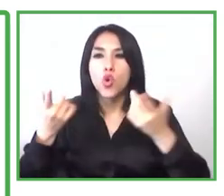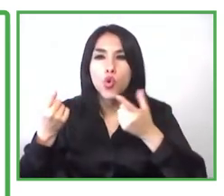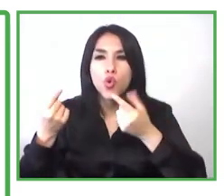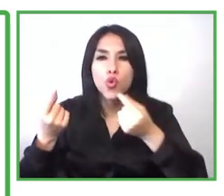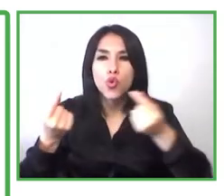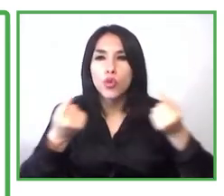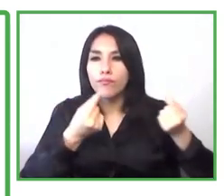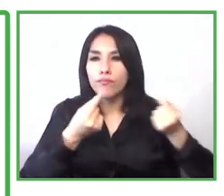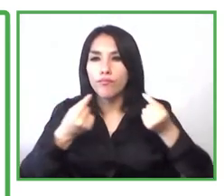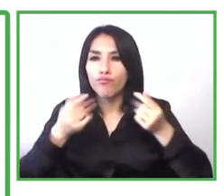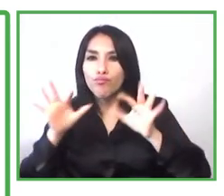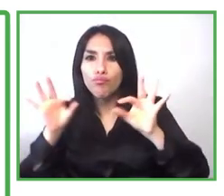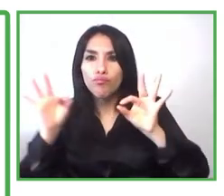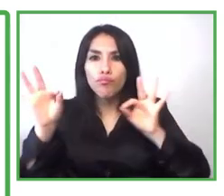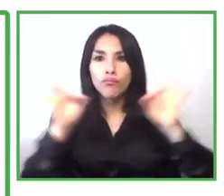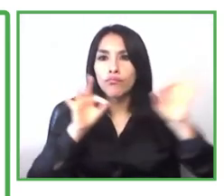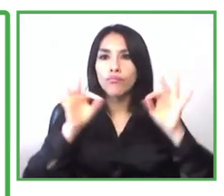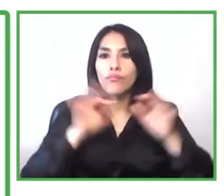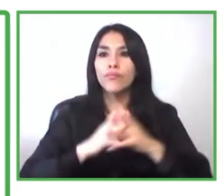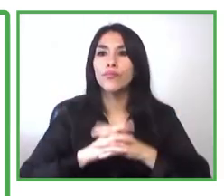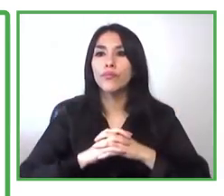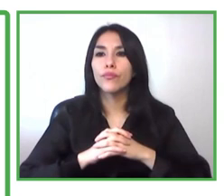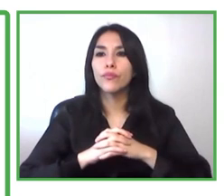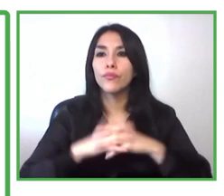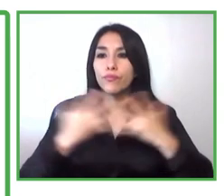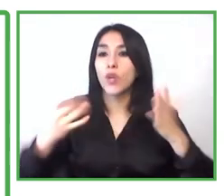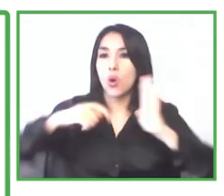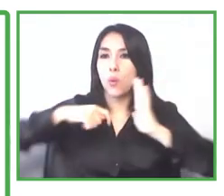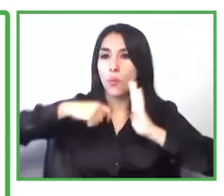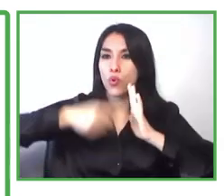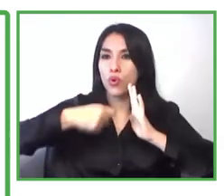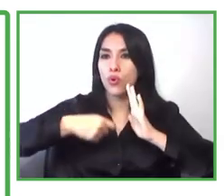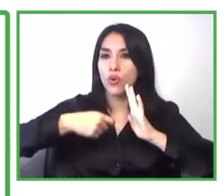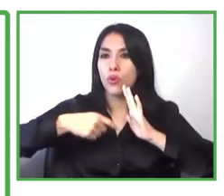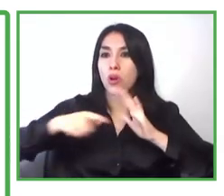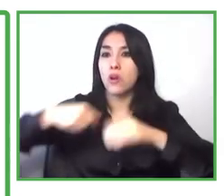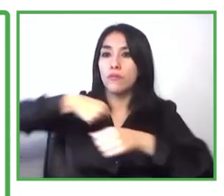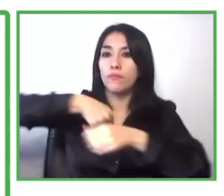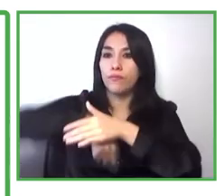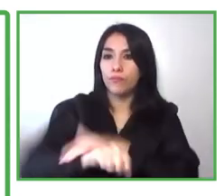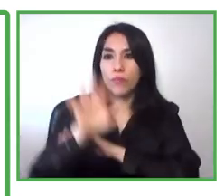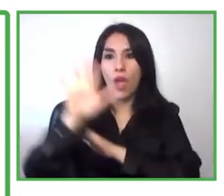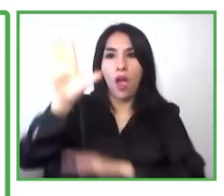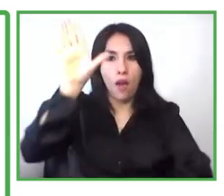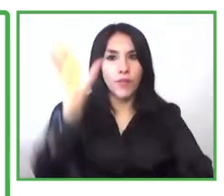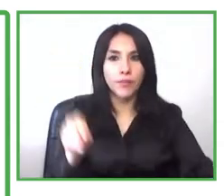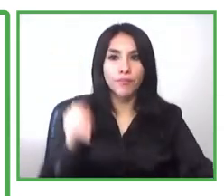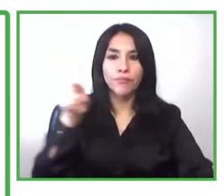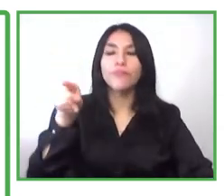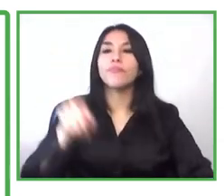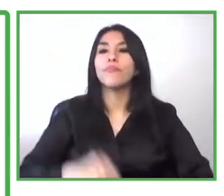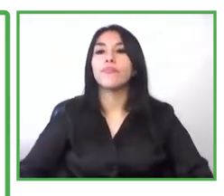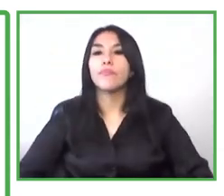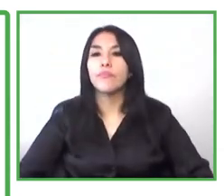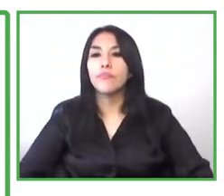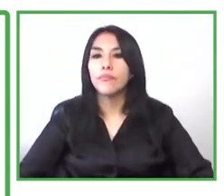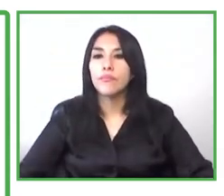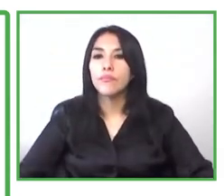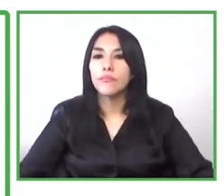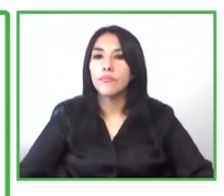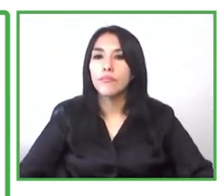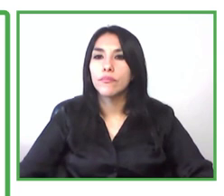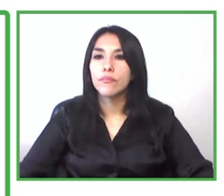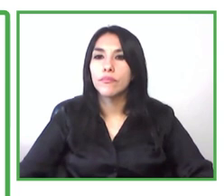congo uh and i lost my the use of my two legs uh around 10 years